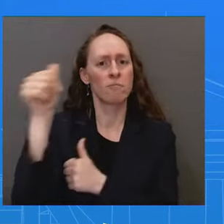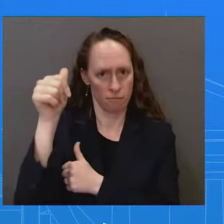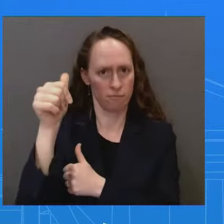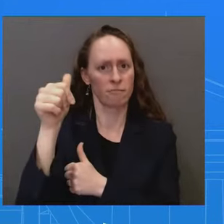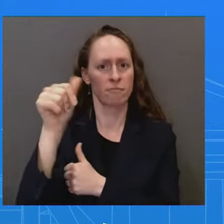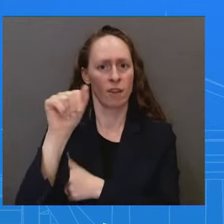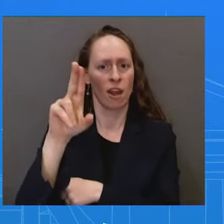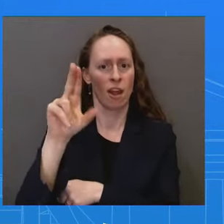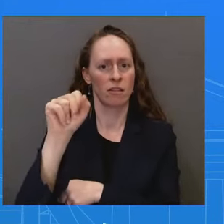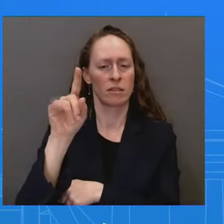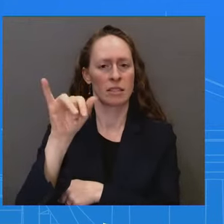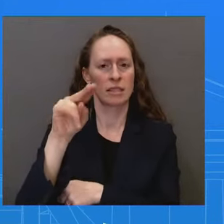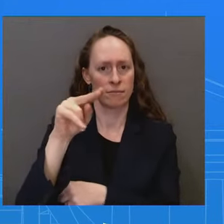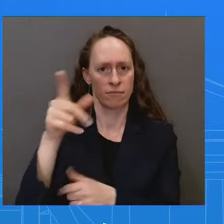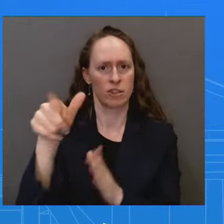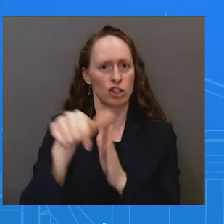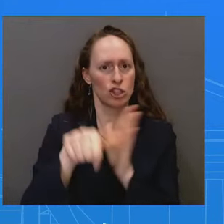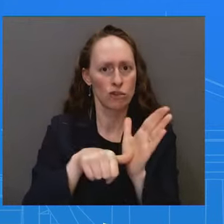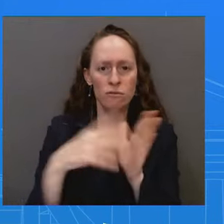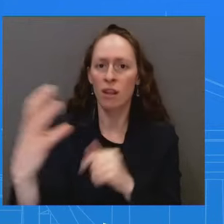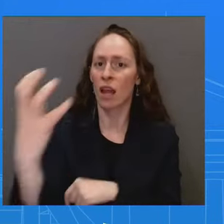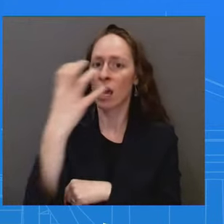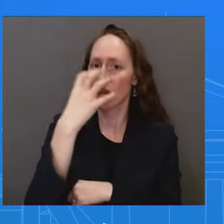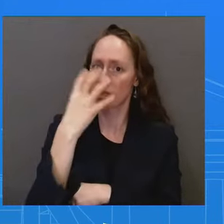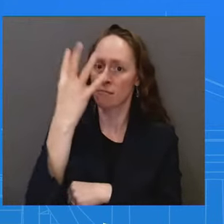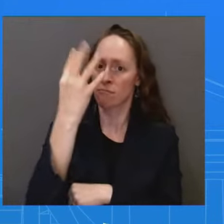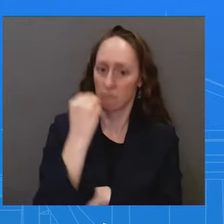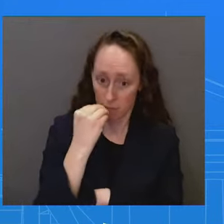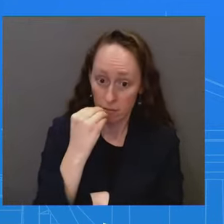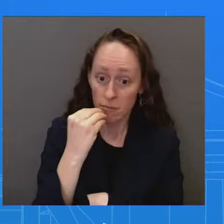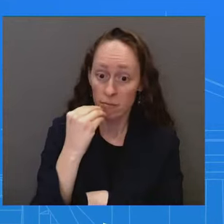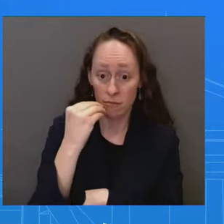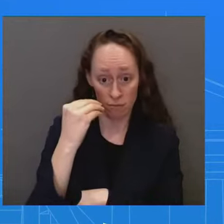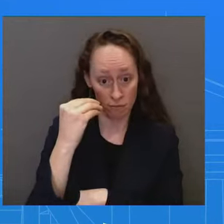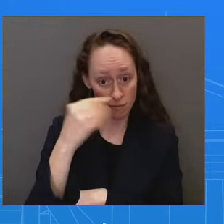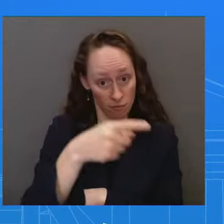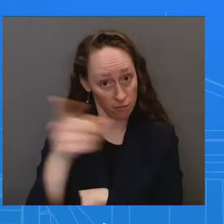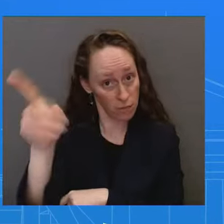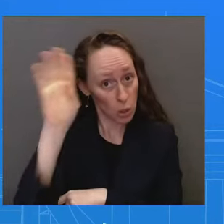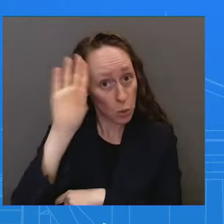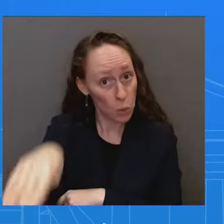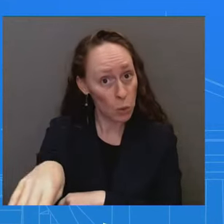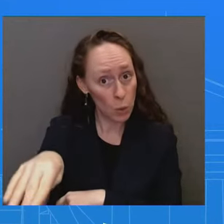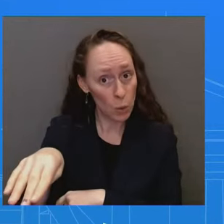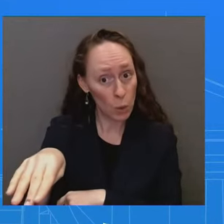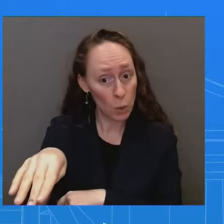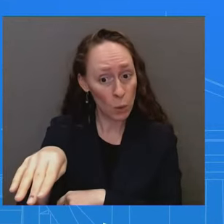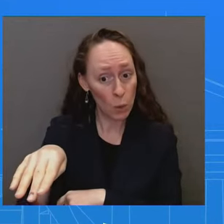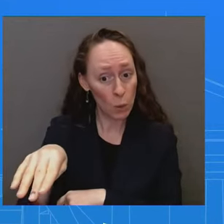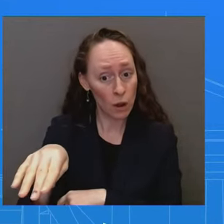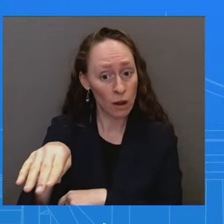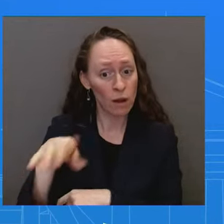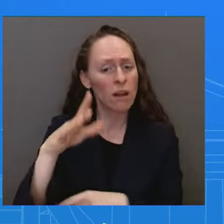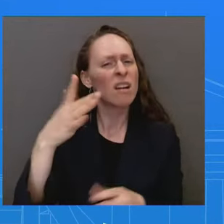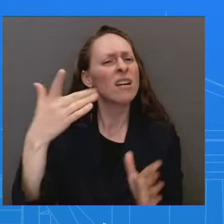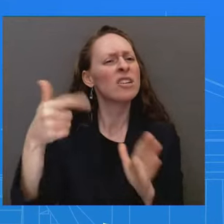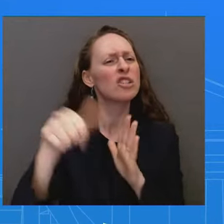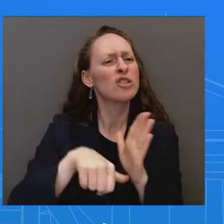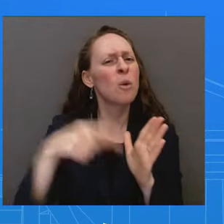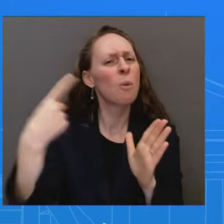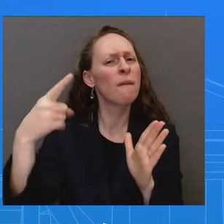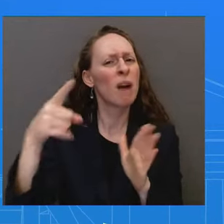Did the White House know about that procedure, even if he didn't know what it was specifically for? Did he know at that time he was undergoing a procedure on that day? No.